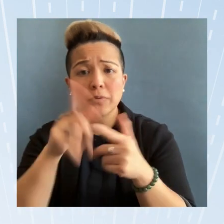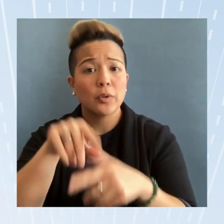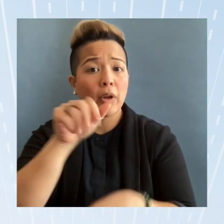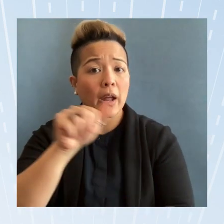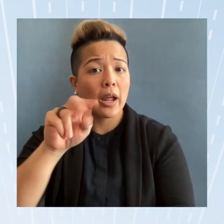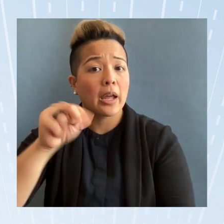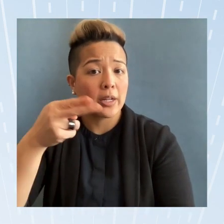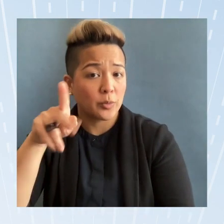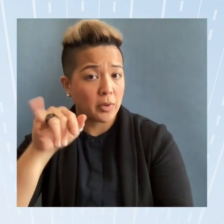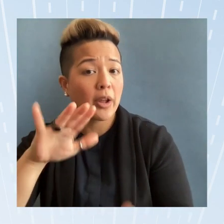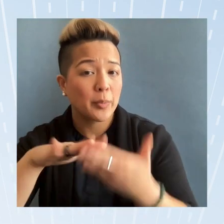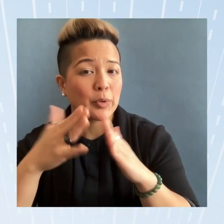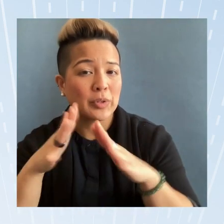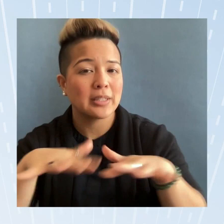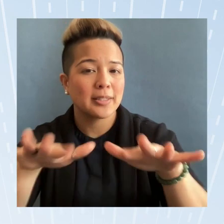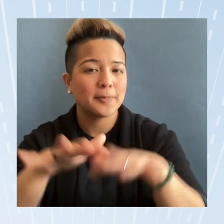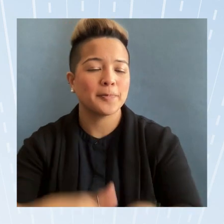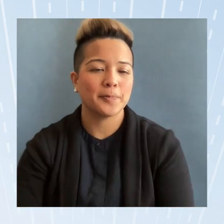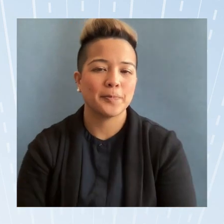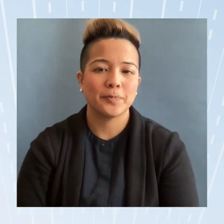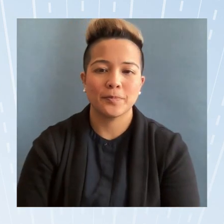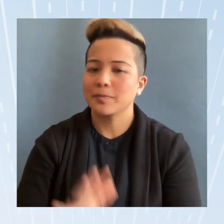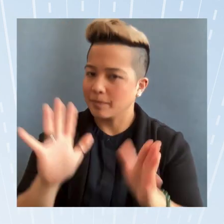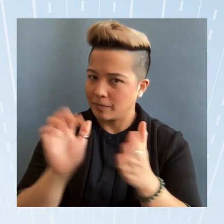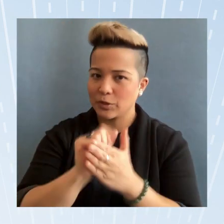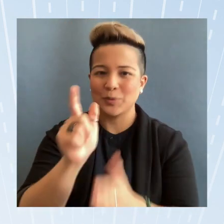NHPI communities that's all